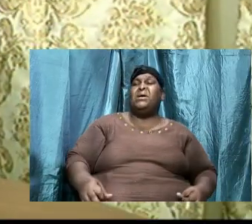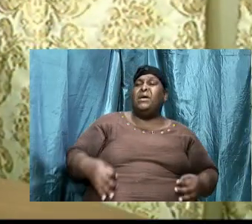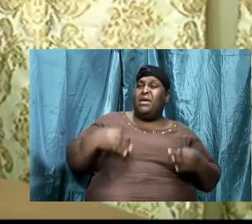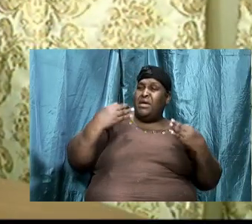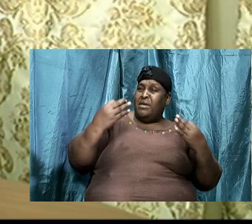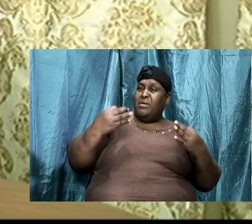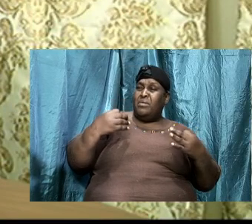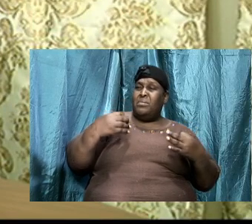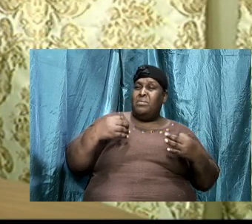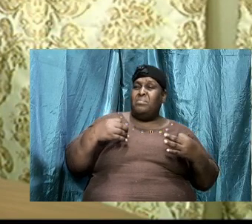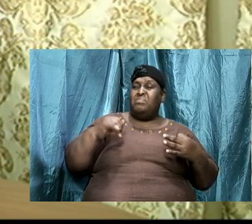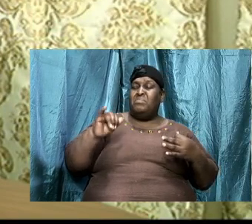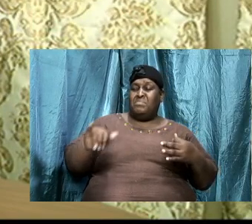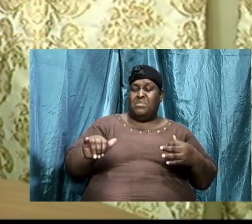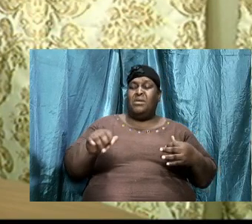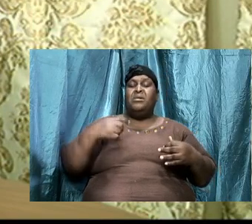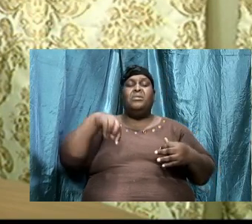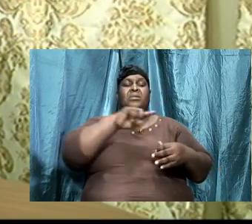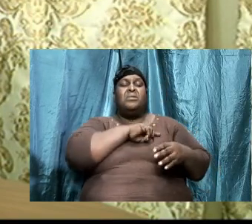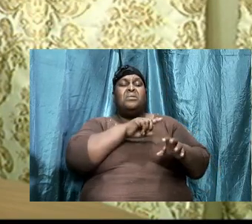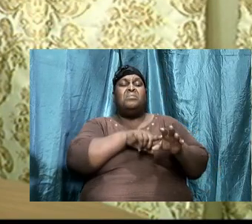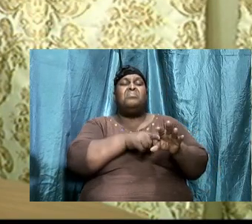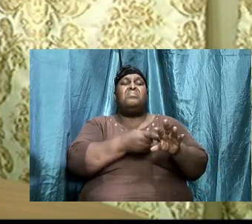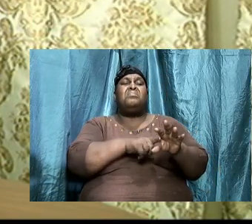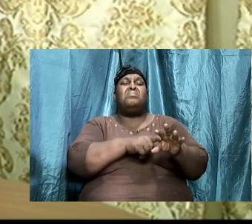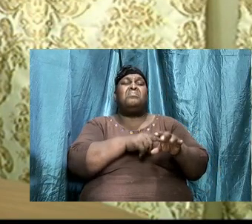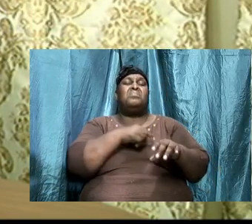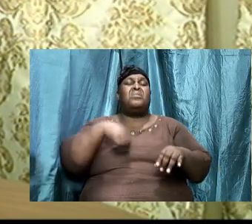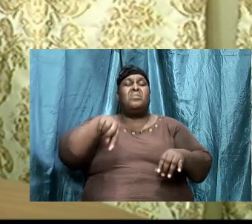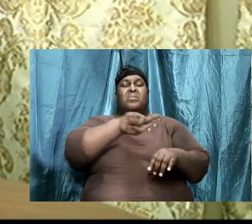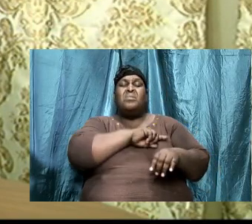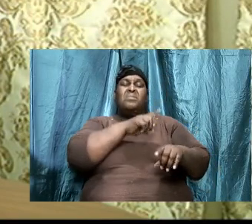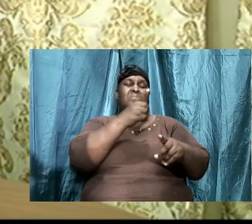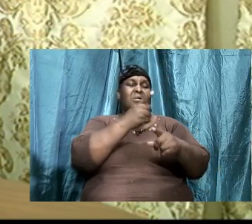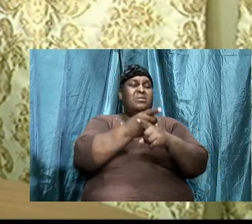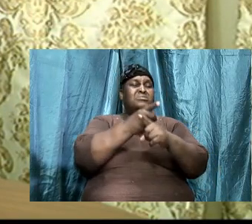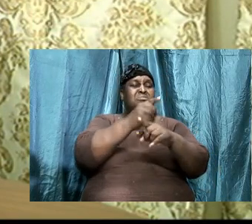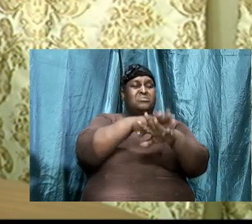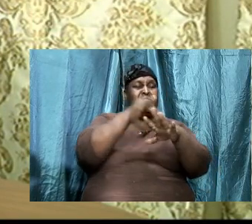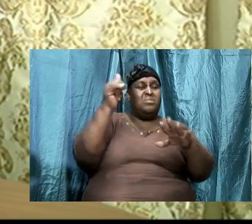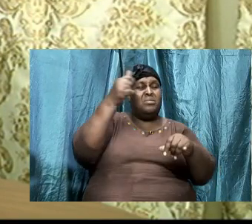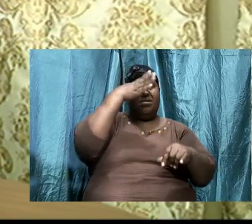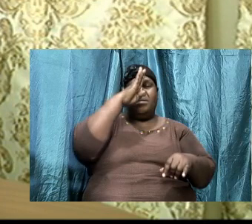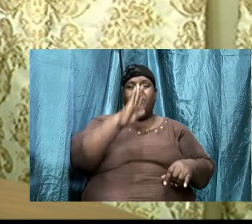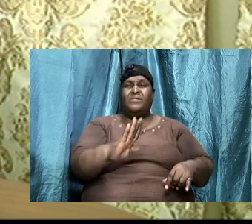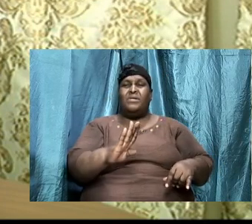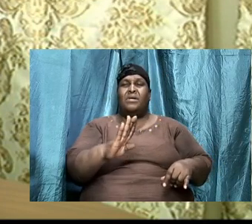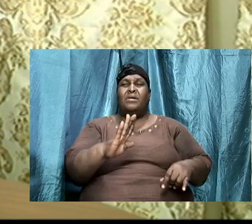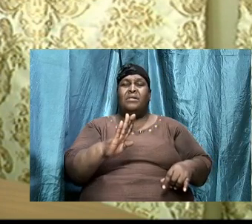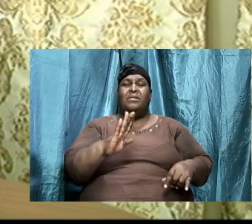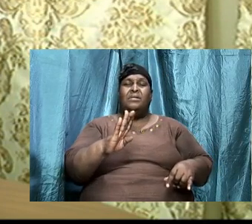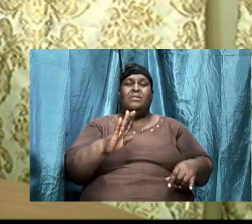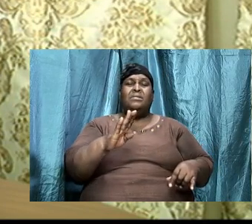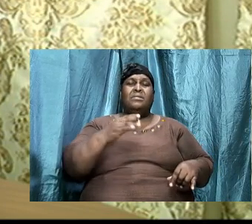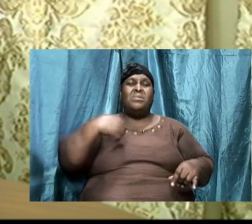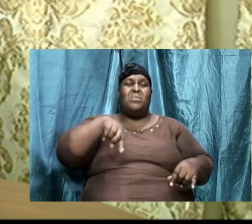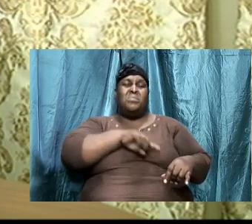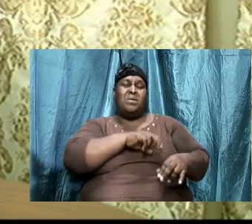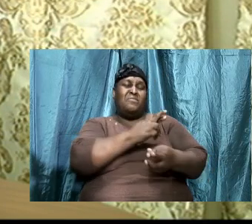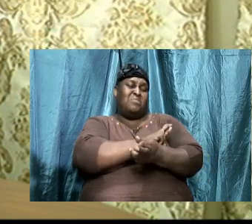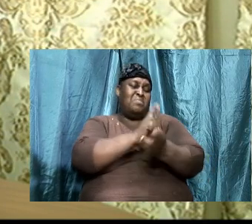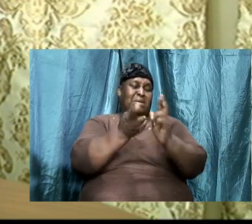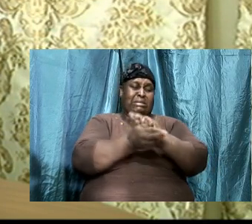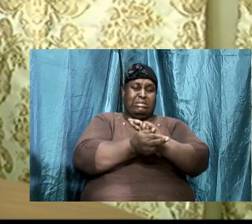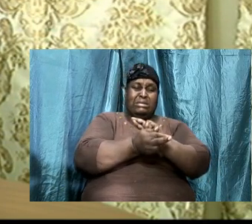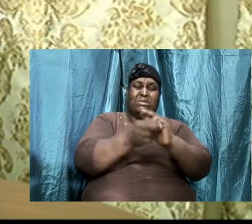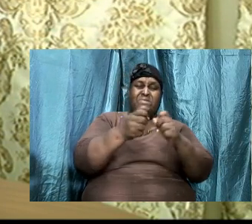begun, we have answered the call of God. God, we have repented of God, our